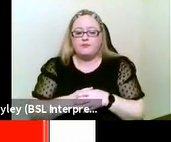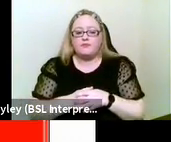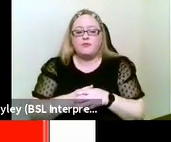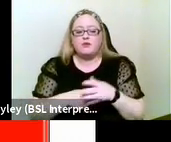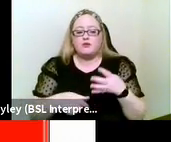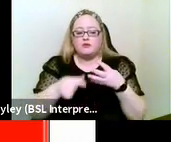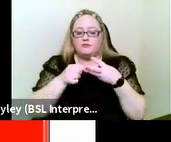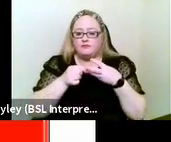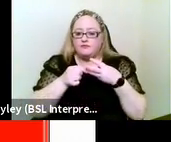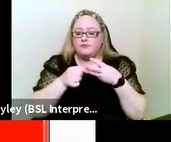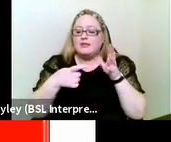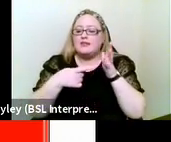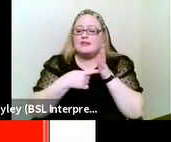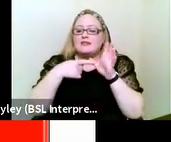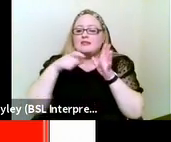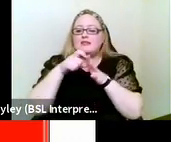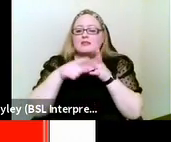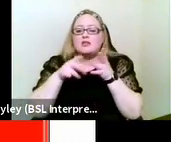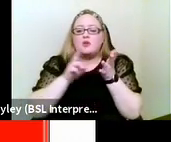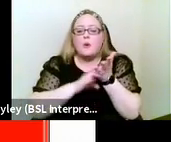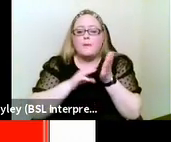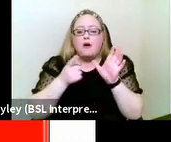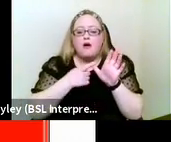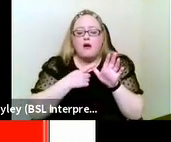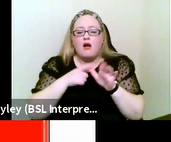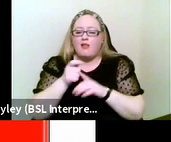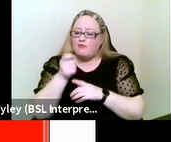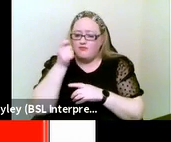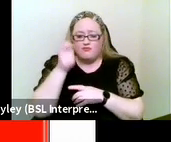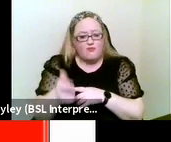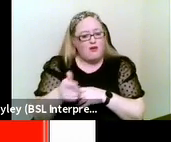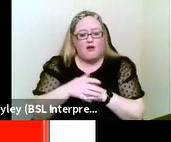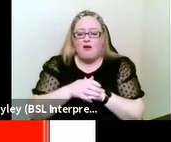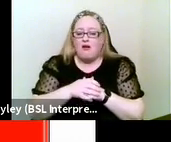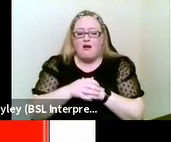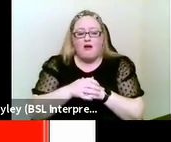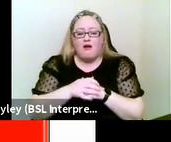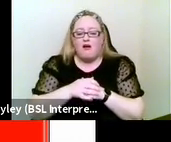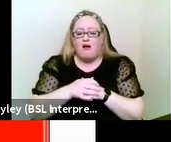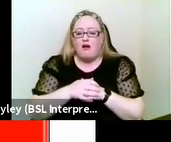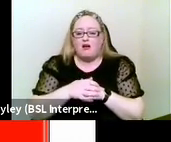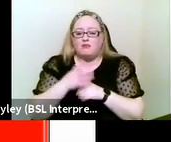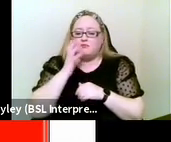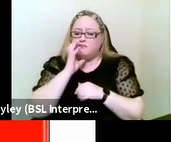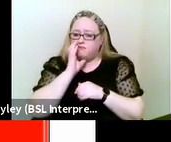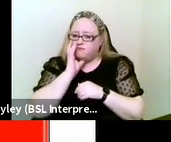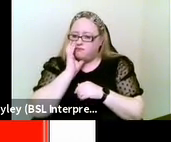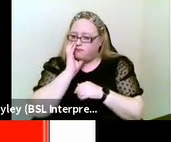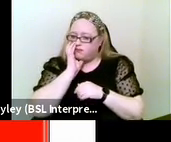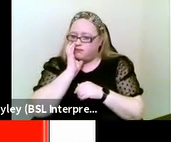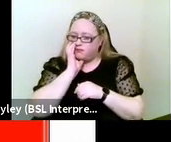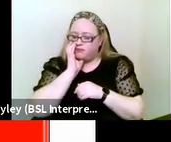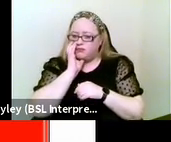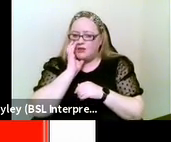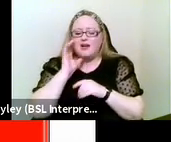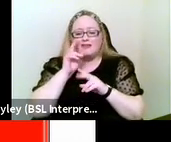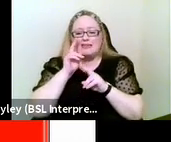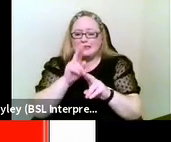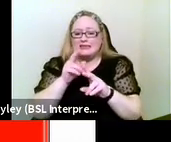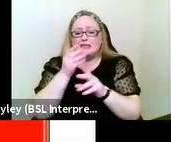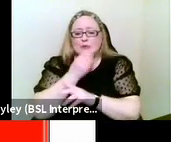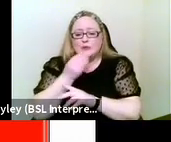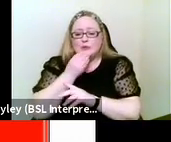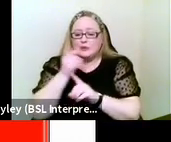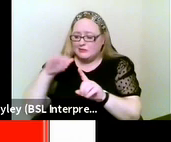TADOMA is a rather more rare form of communication. again, in all my years, whilst I've seen it in use, I've never